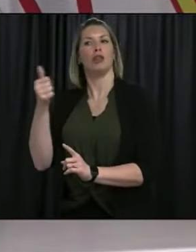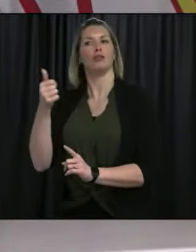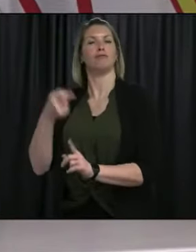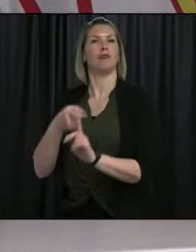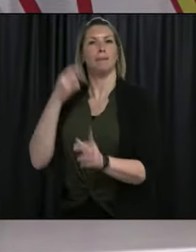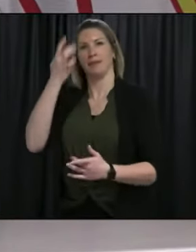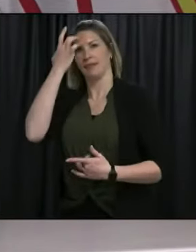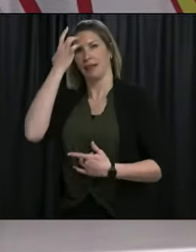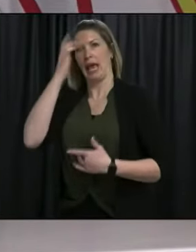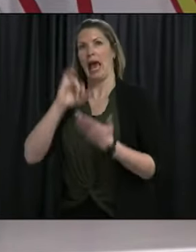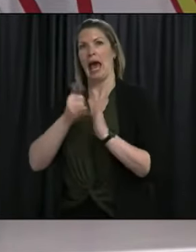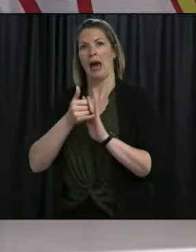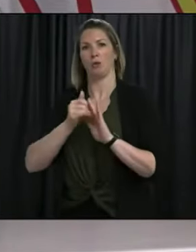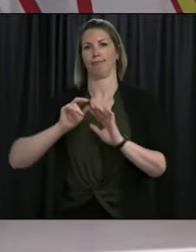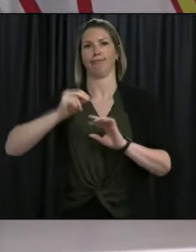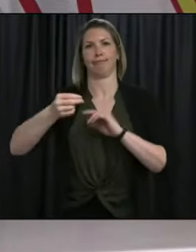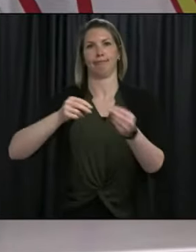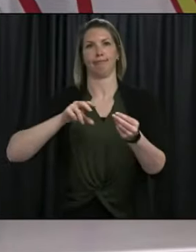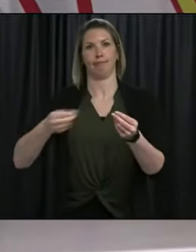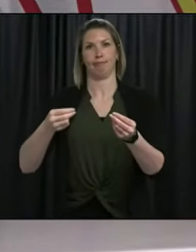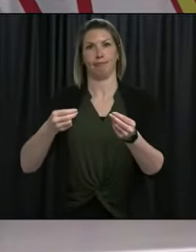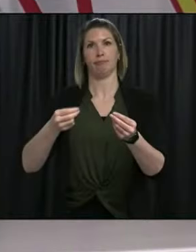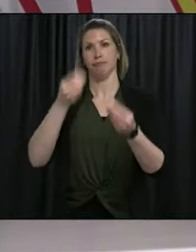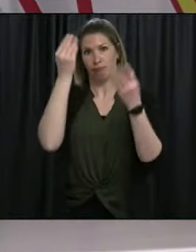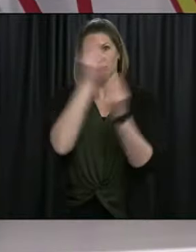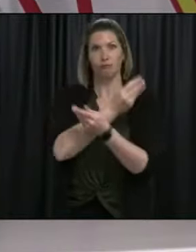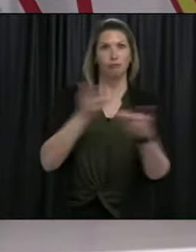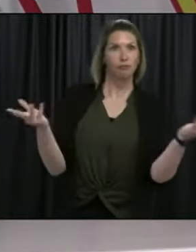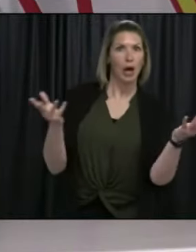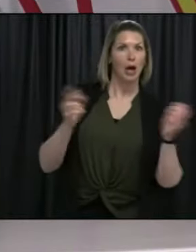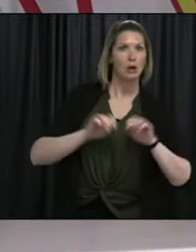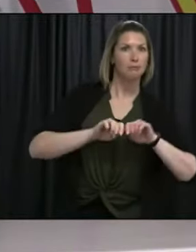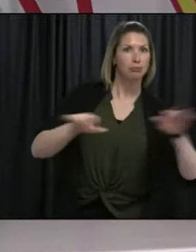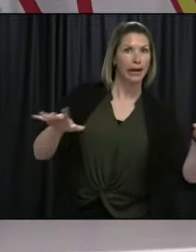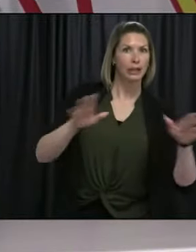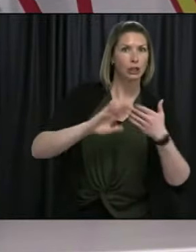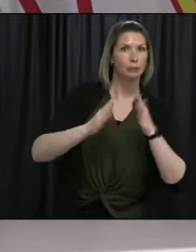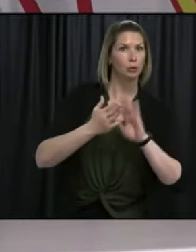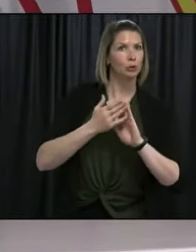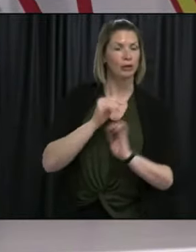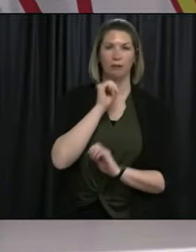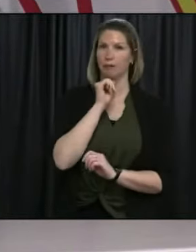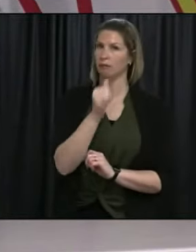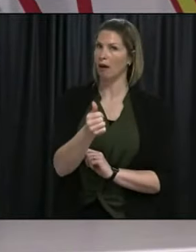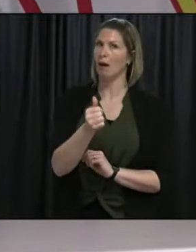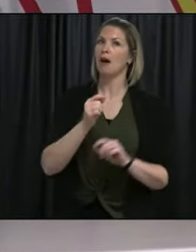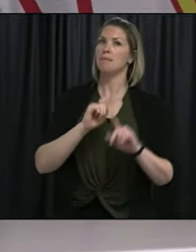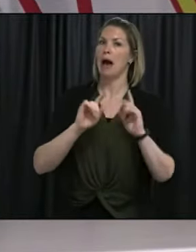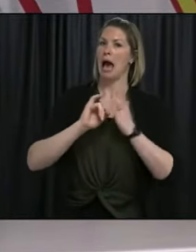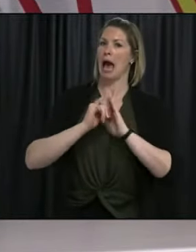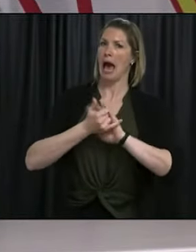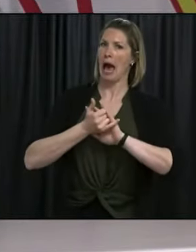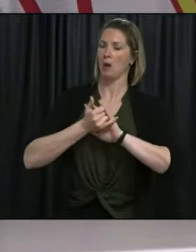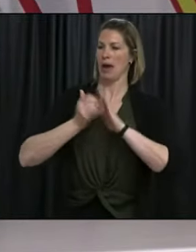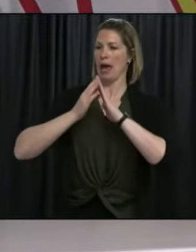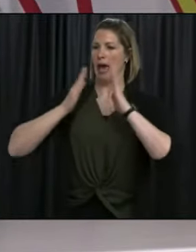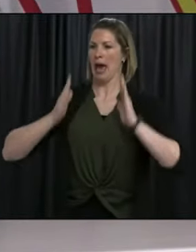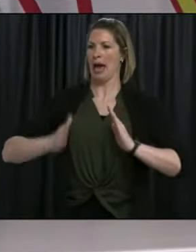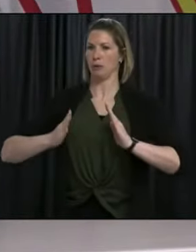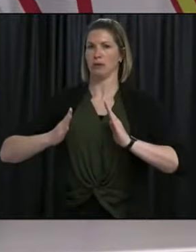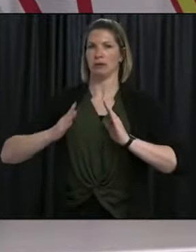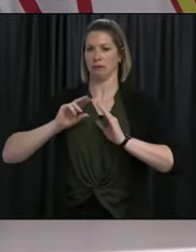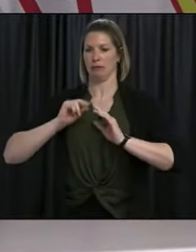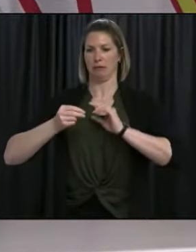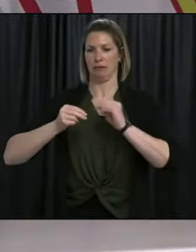onward spread of COVID-19 outside of affected households. This tells us that returning travelers and their families are doing the right things by